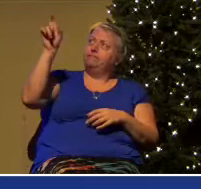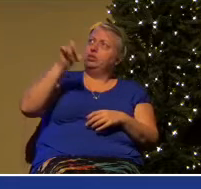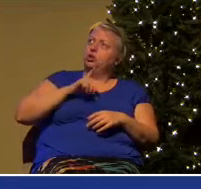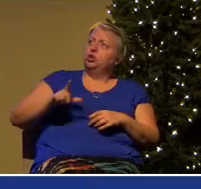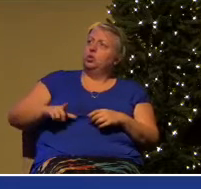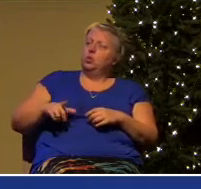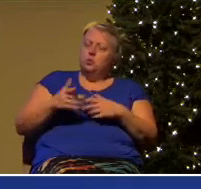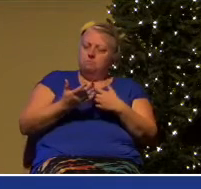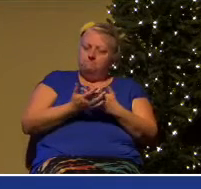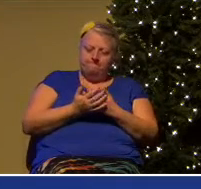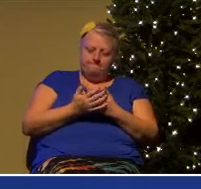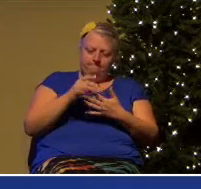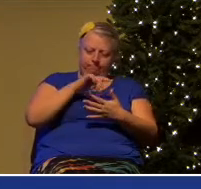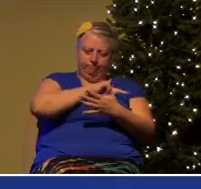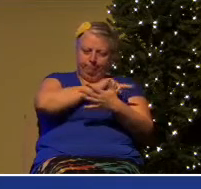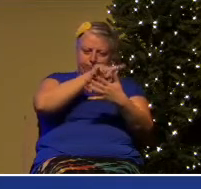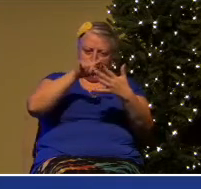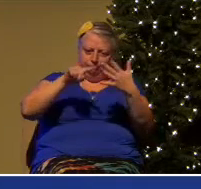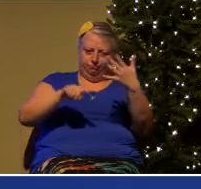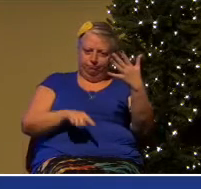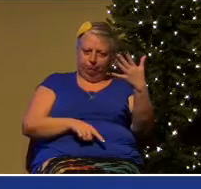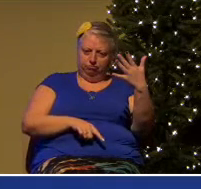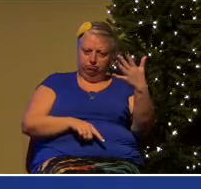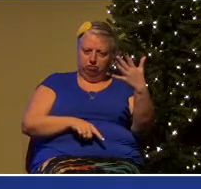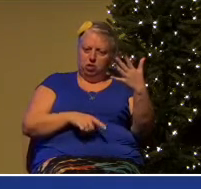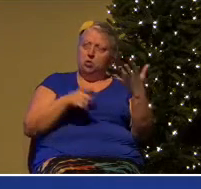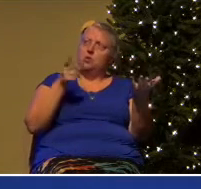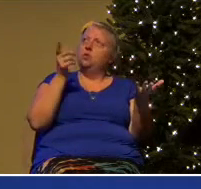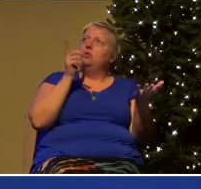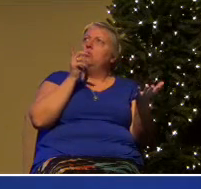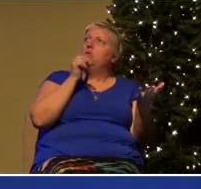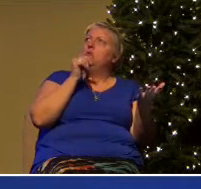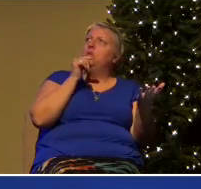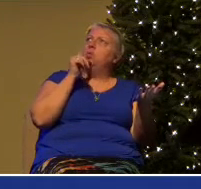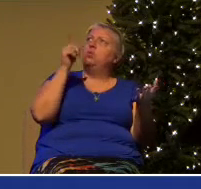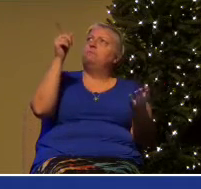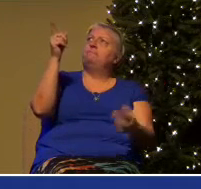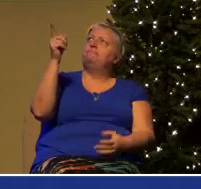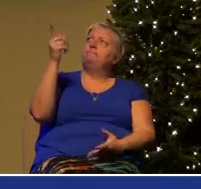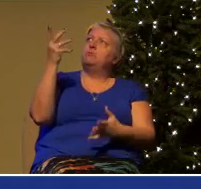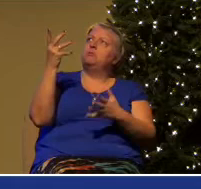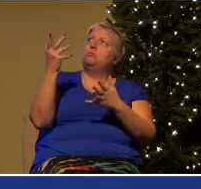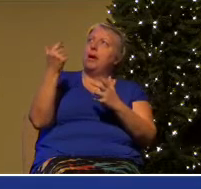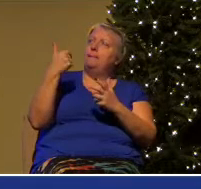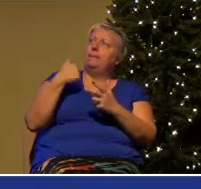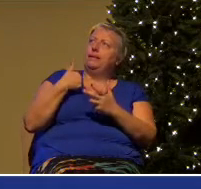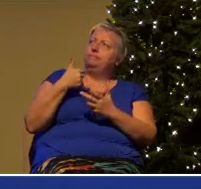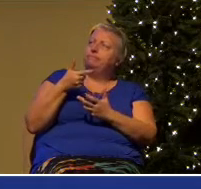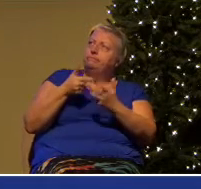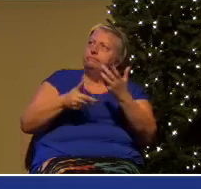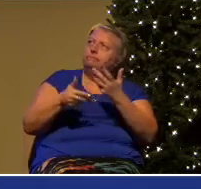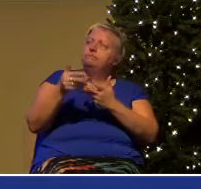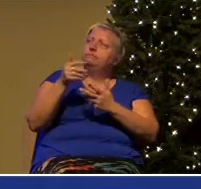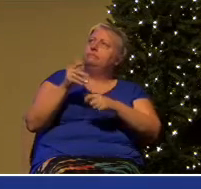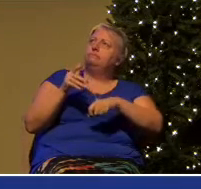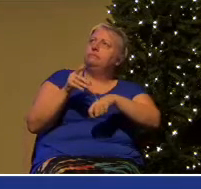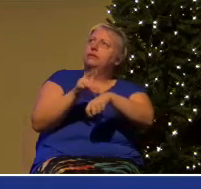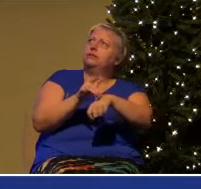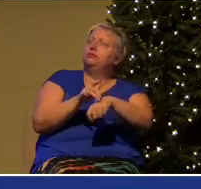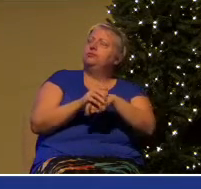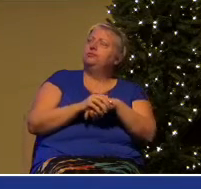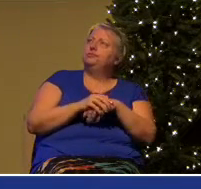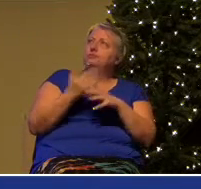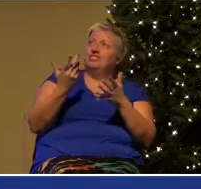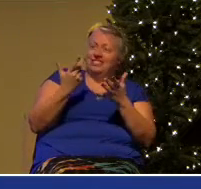who in this list are you placing on my heart? Is there a person